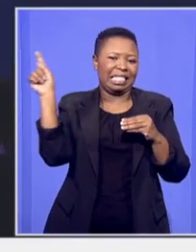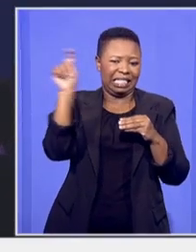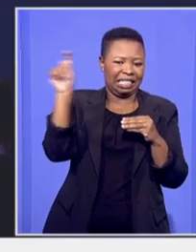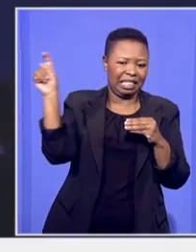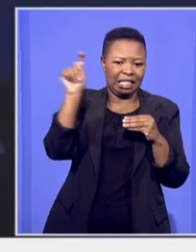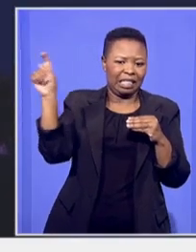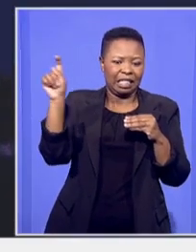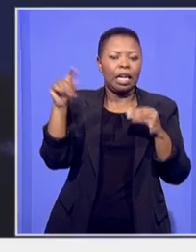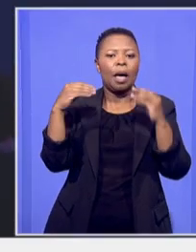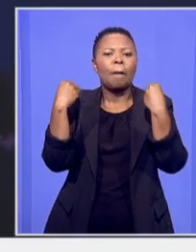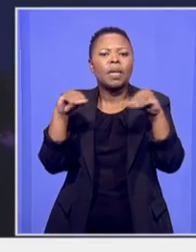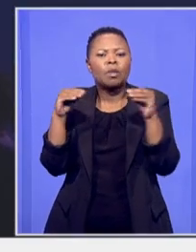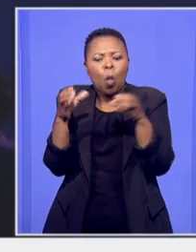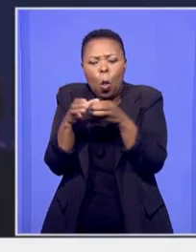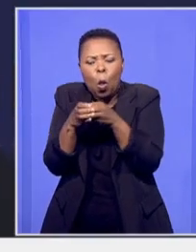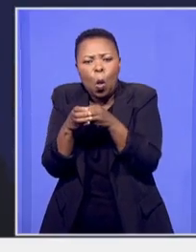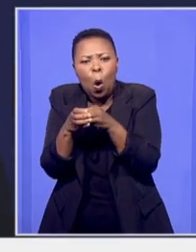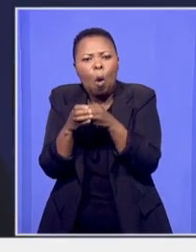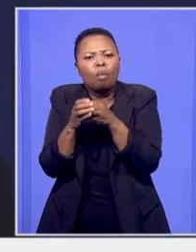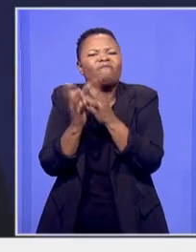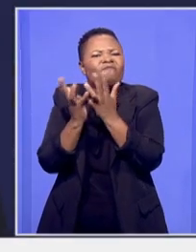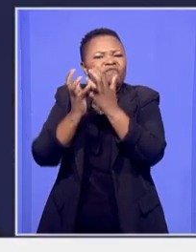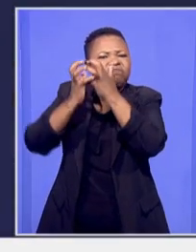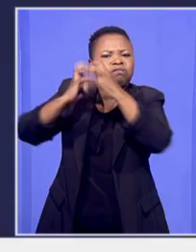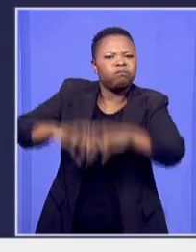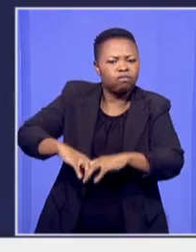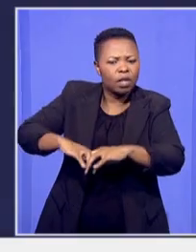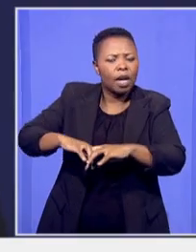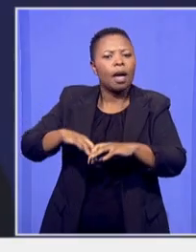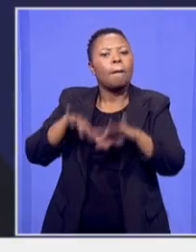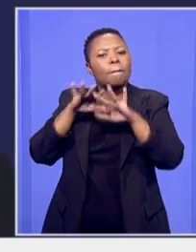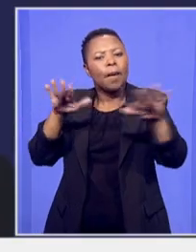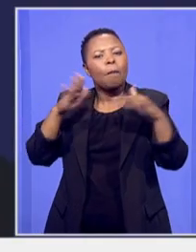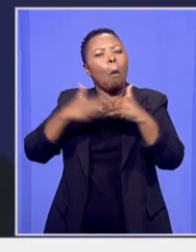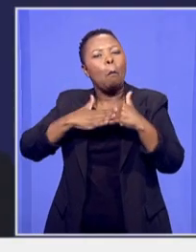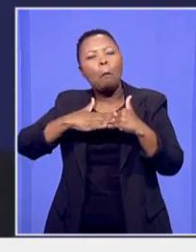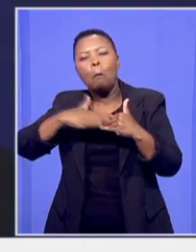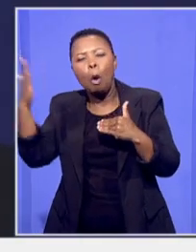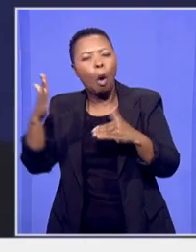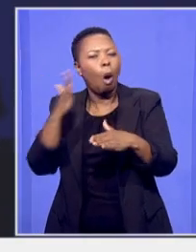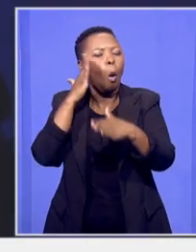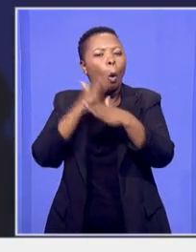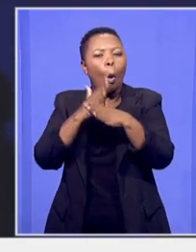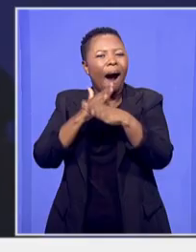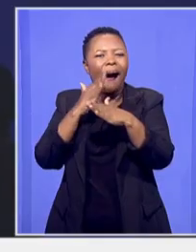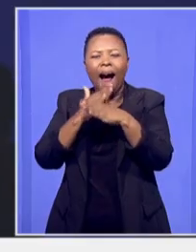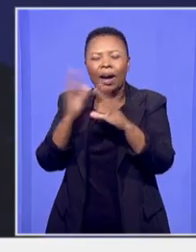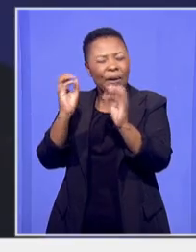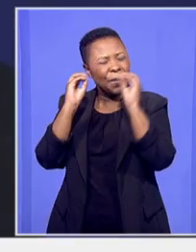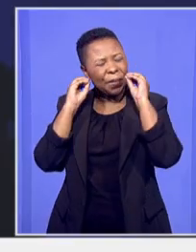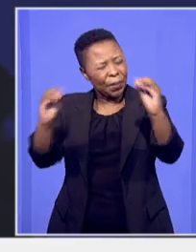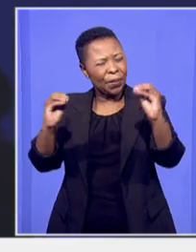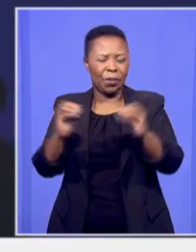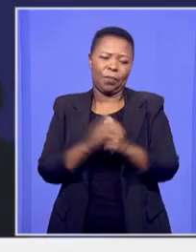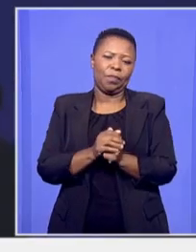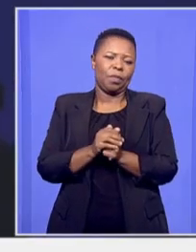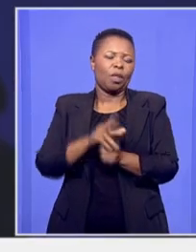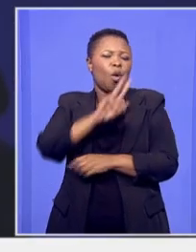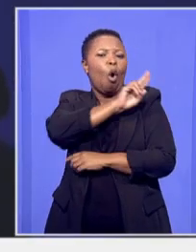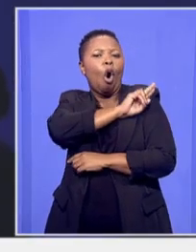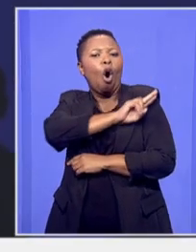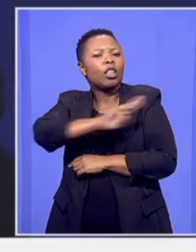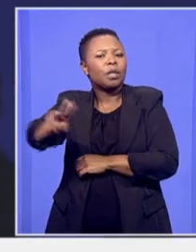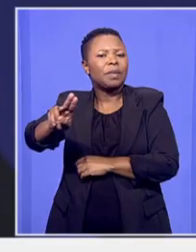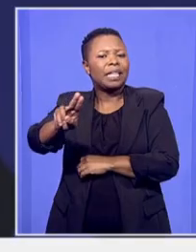are shutting their doors sending more and more people into the unemployment queues hospitals cannot save the